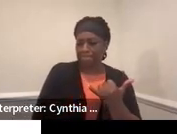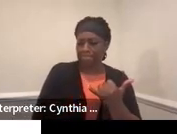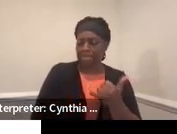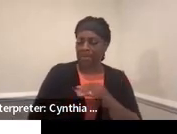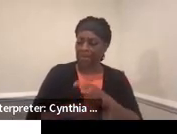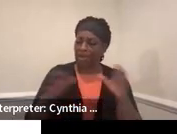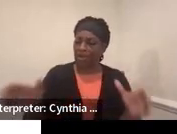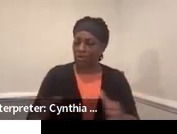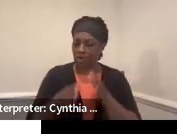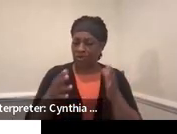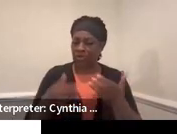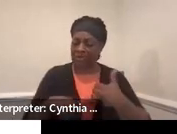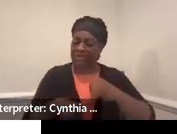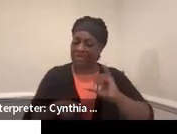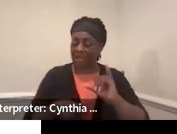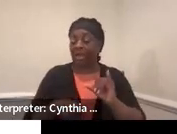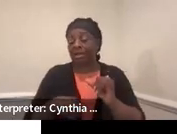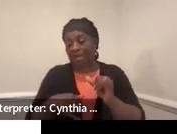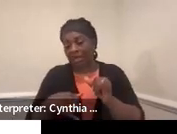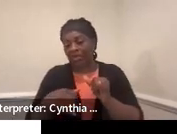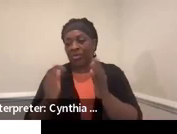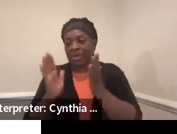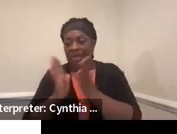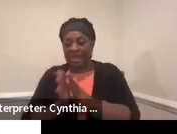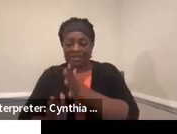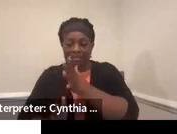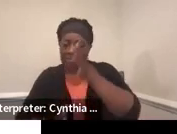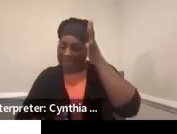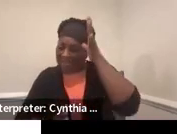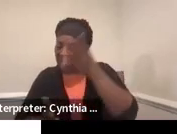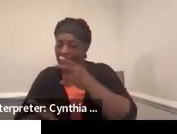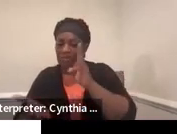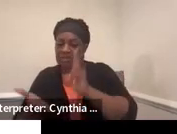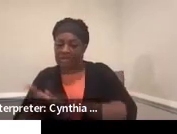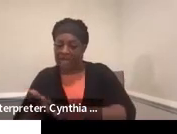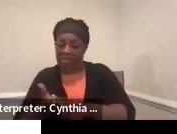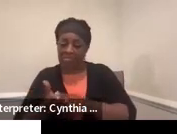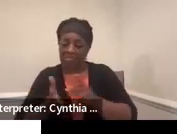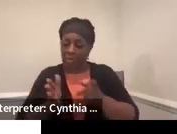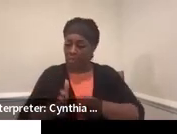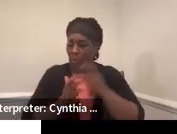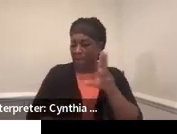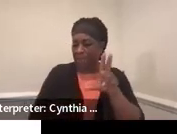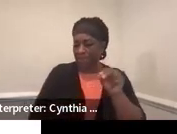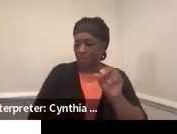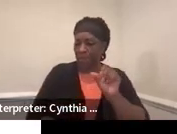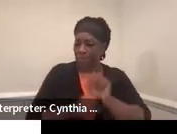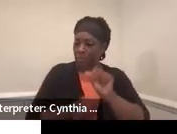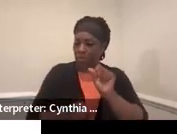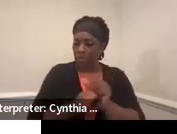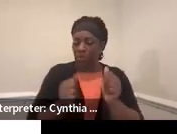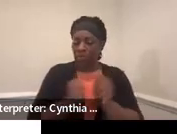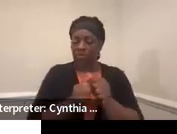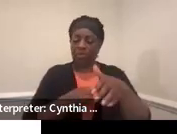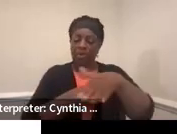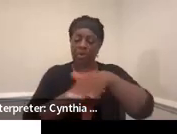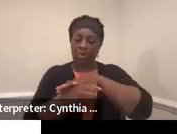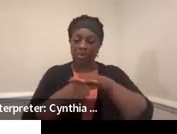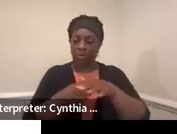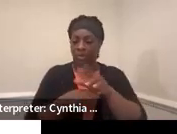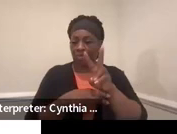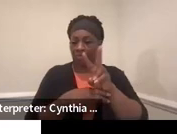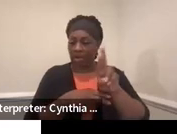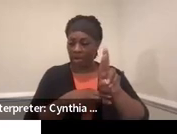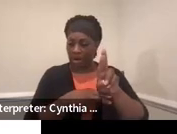encourage you to still get that, but apparently it's not required any longer. You can work with your local vocational